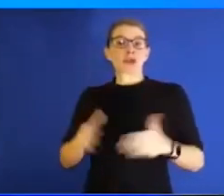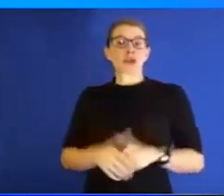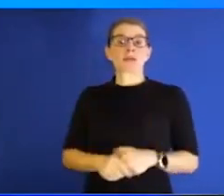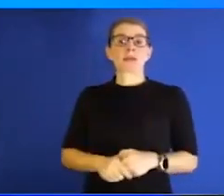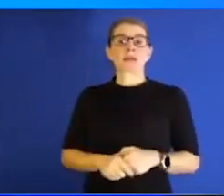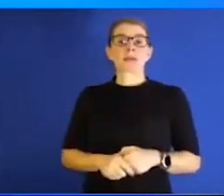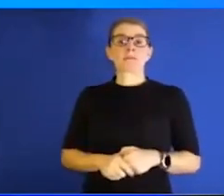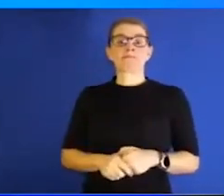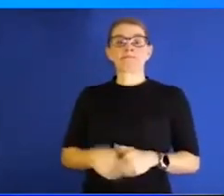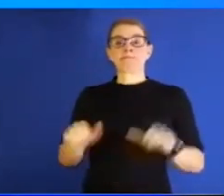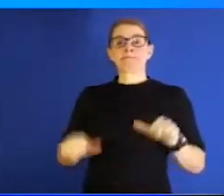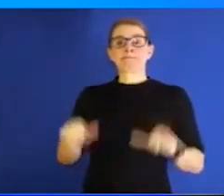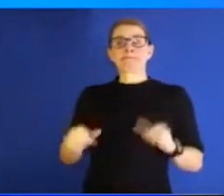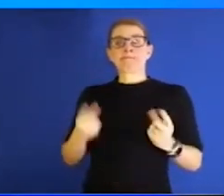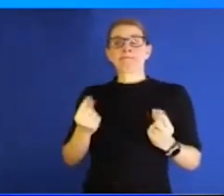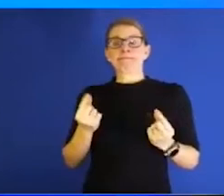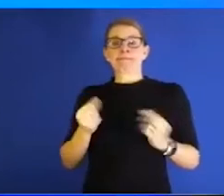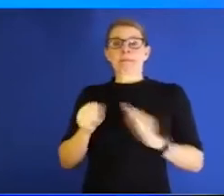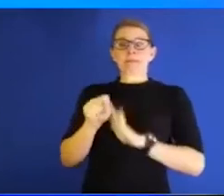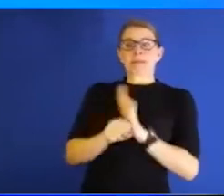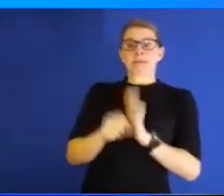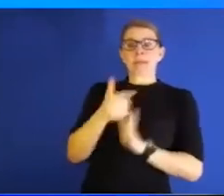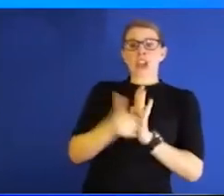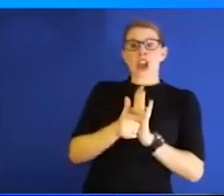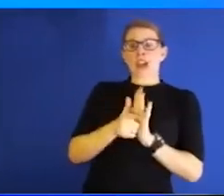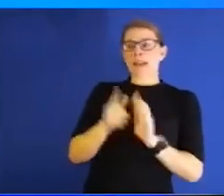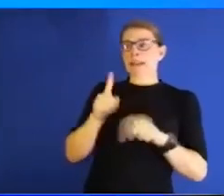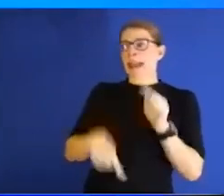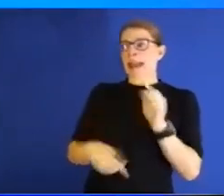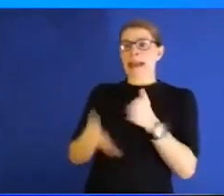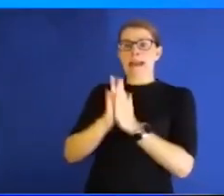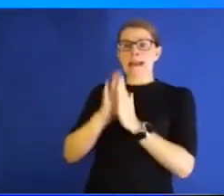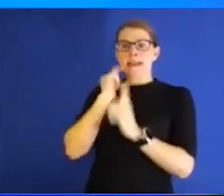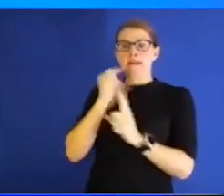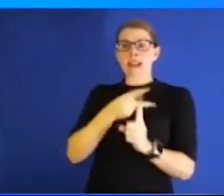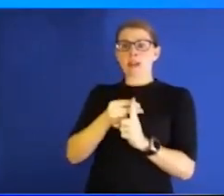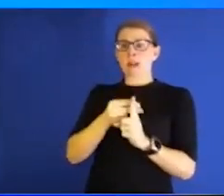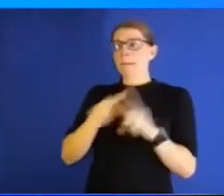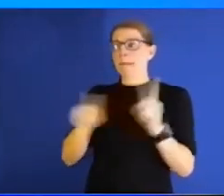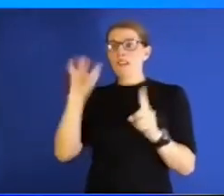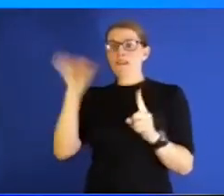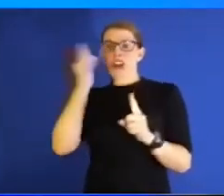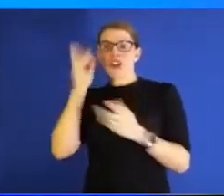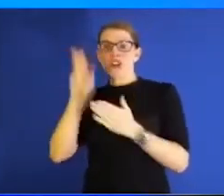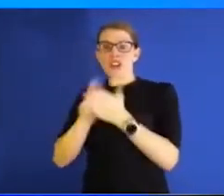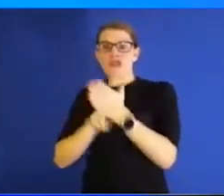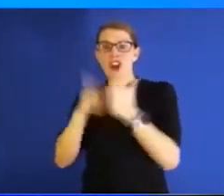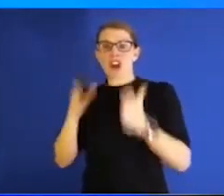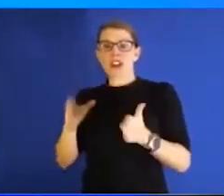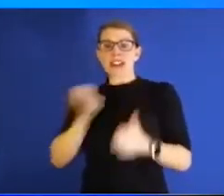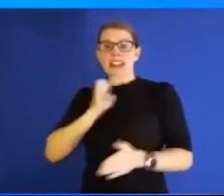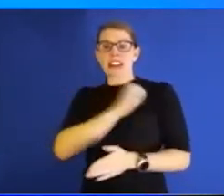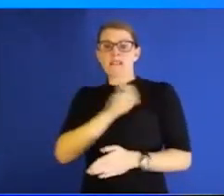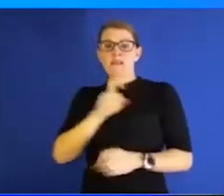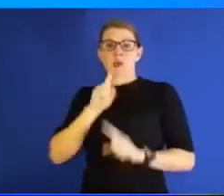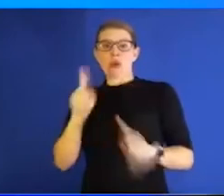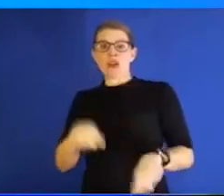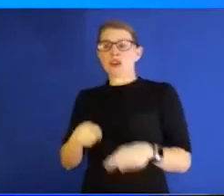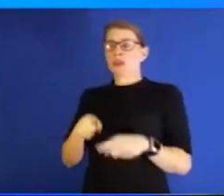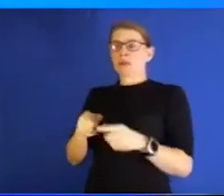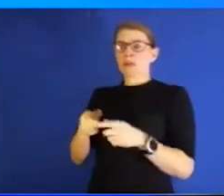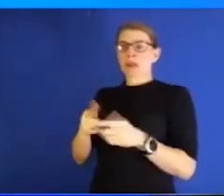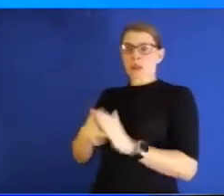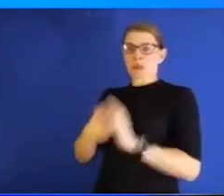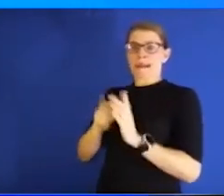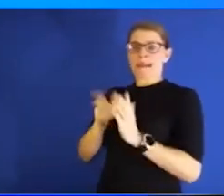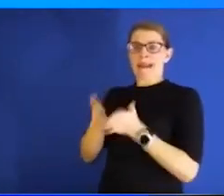awkward situation of state law that says we can't ask if you're vaccinated or not. And a federal contractor executive order saying you have to ask. And so for about a